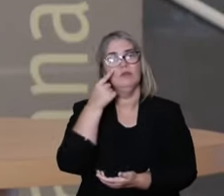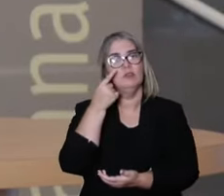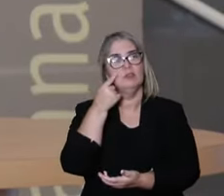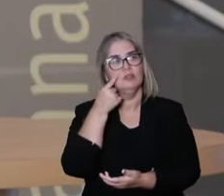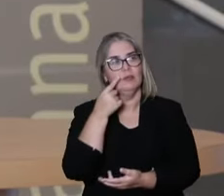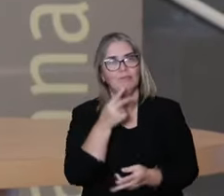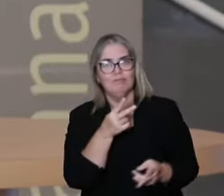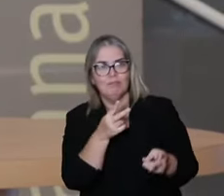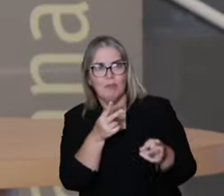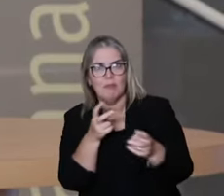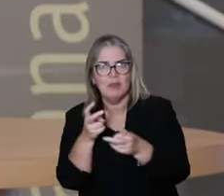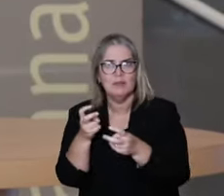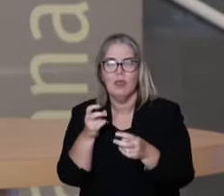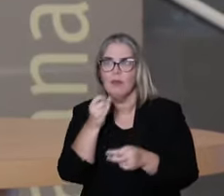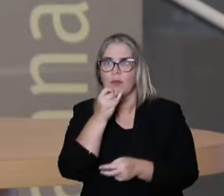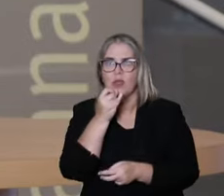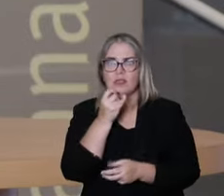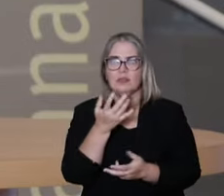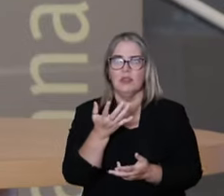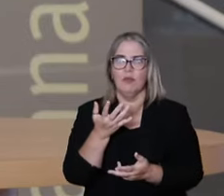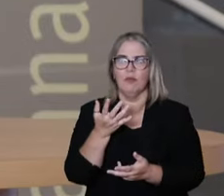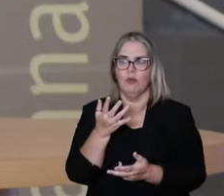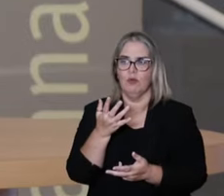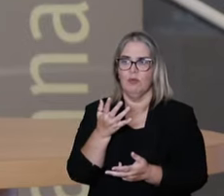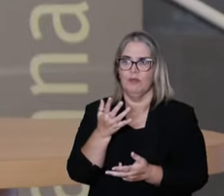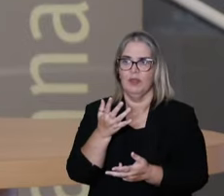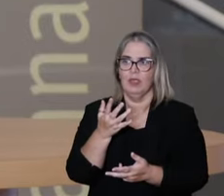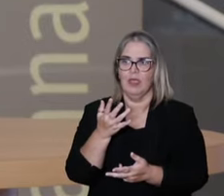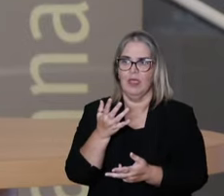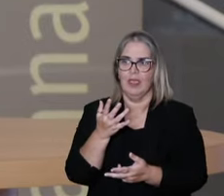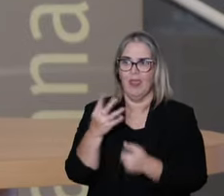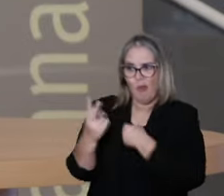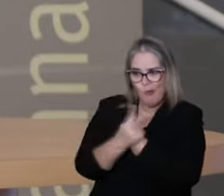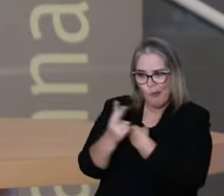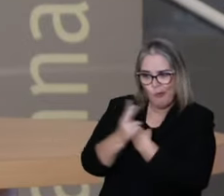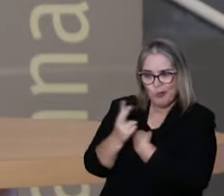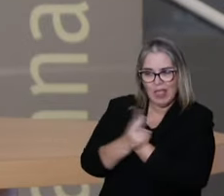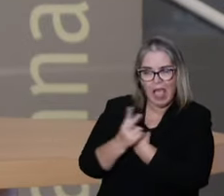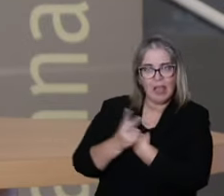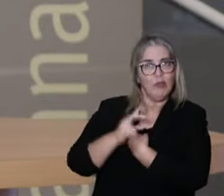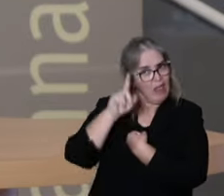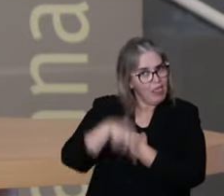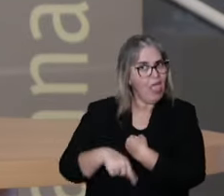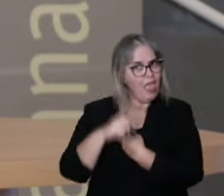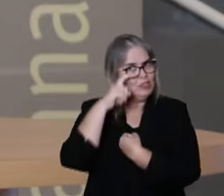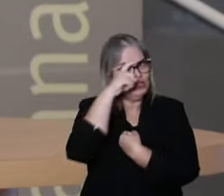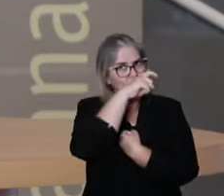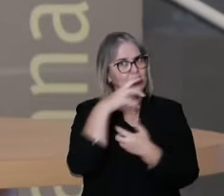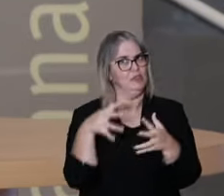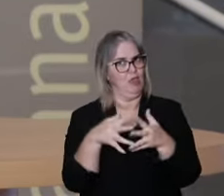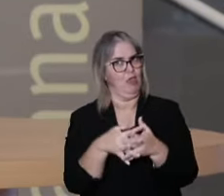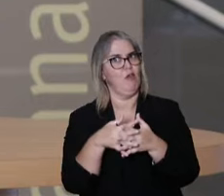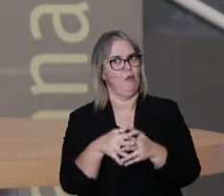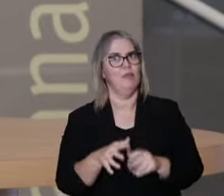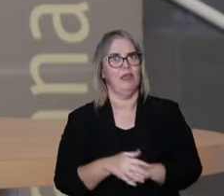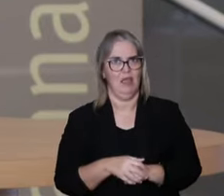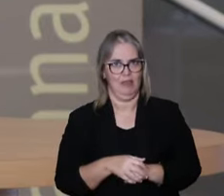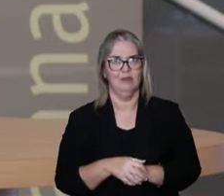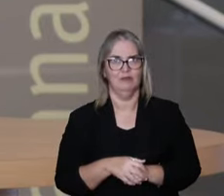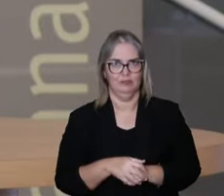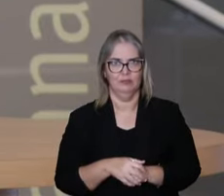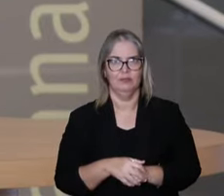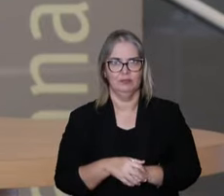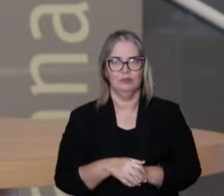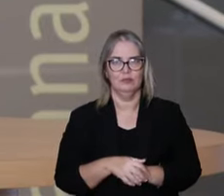It's the process of looking, because care is complex. So even